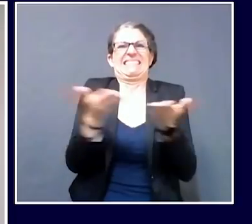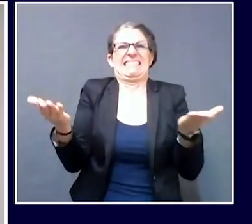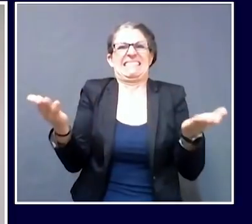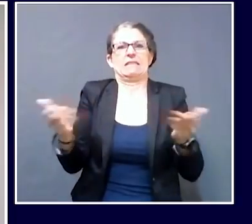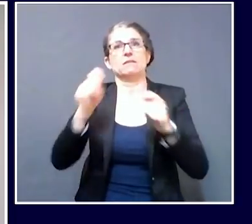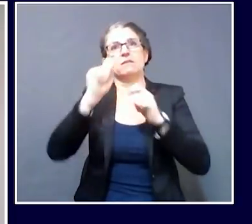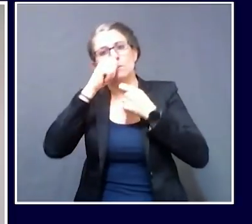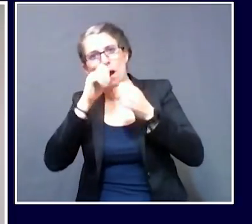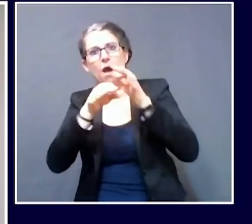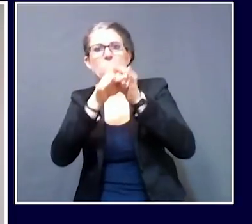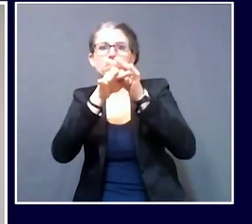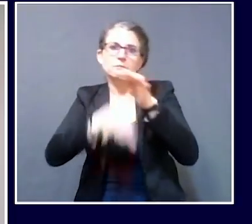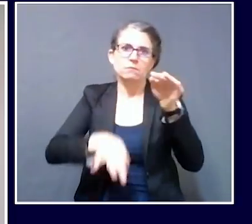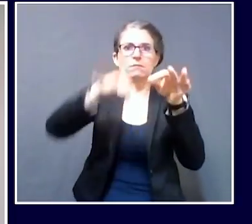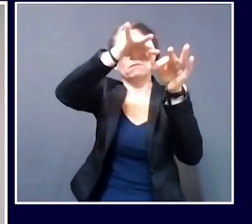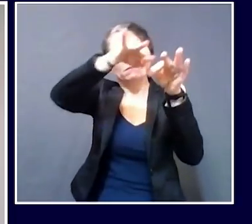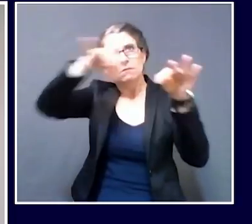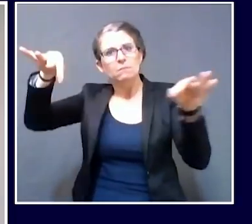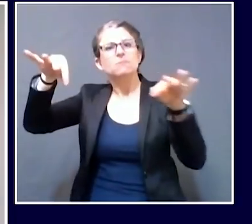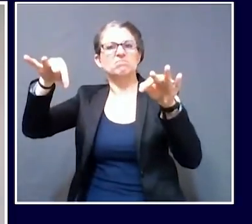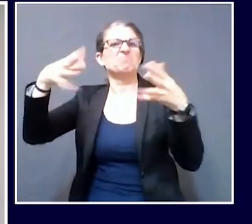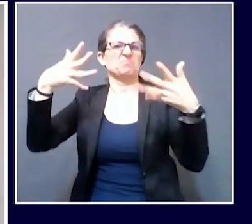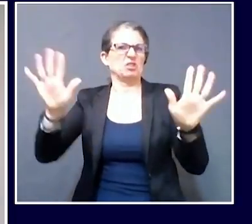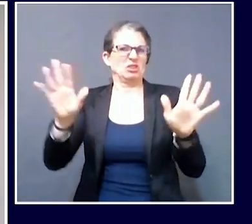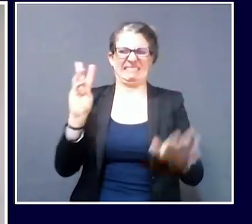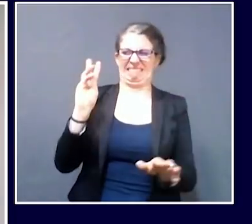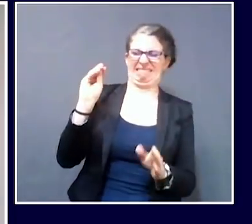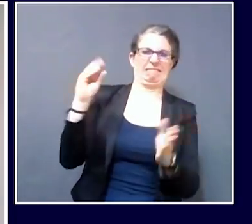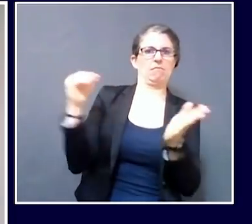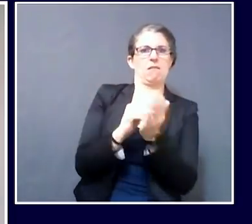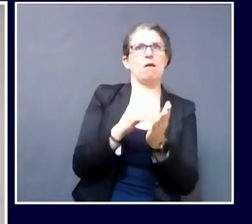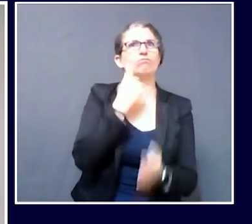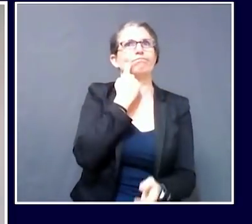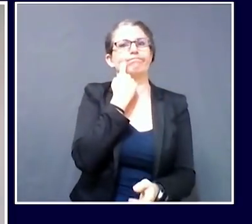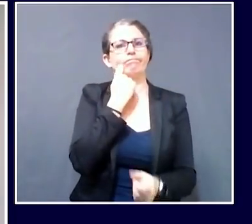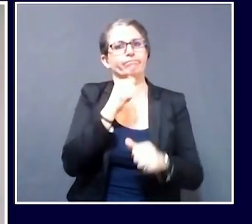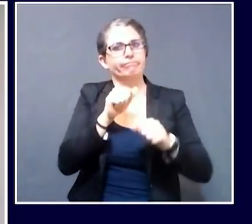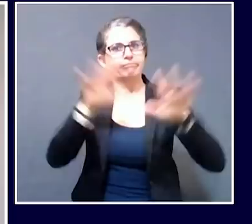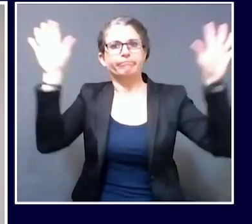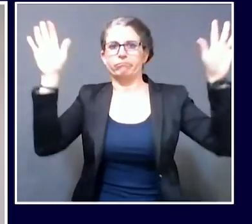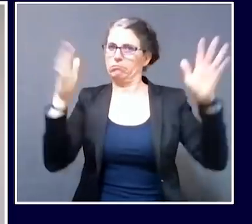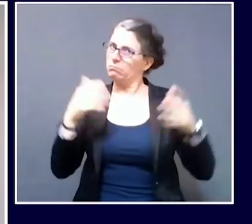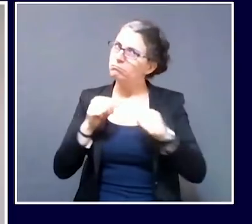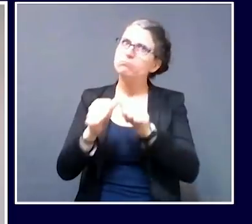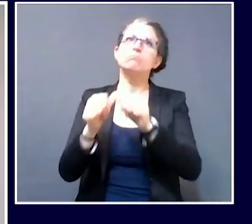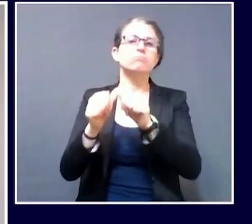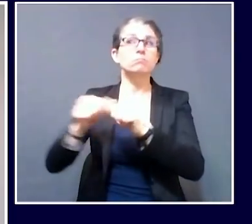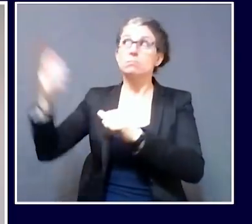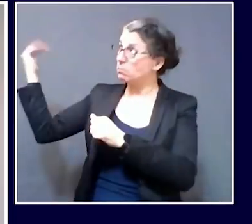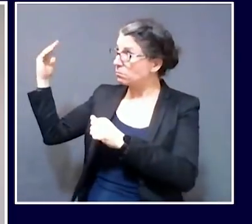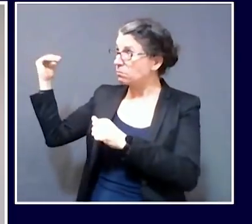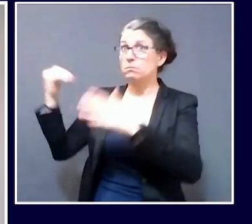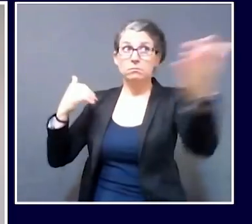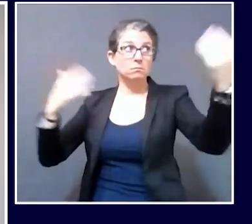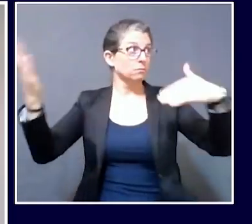healthcare providers across the state and are continuing to do so as requests for resources come in.